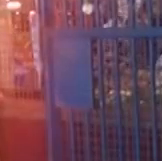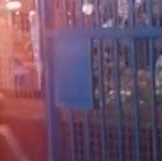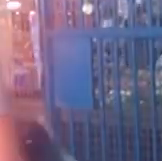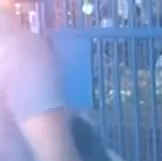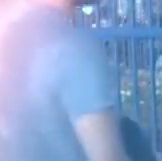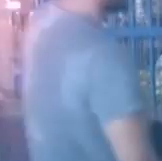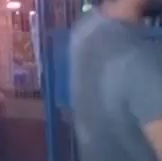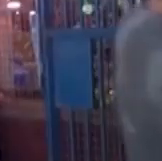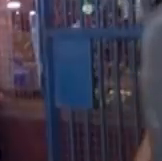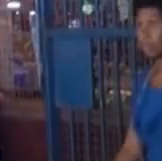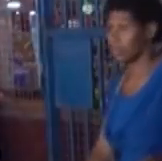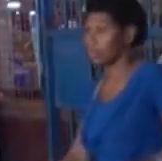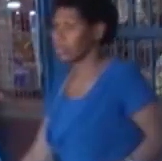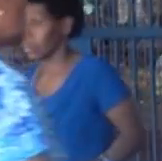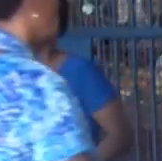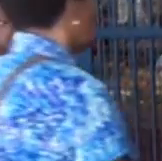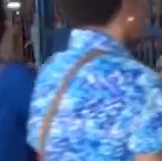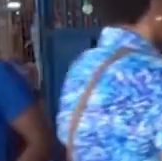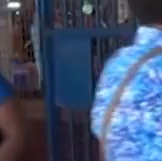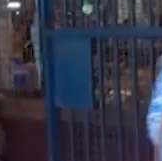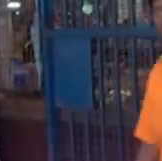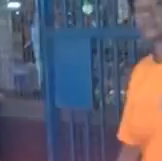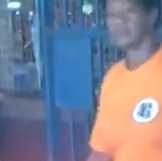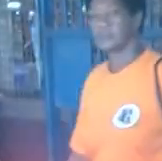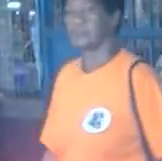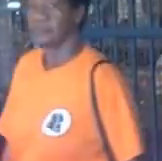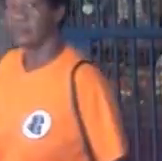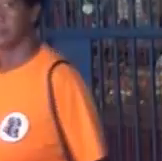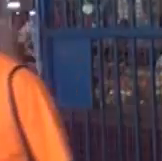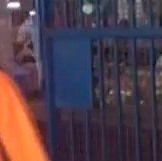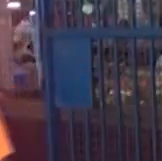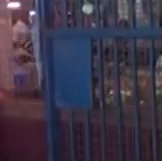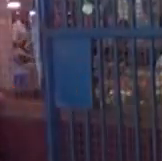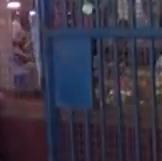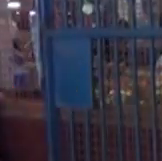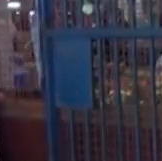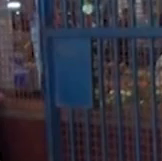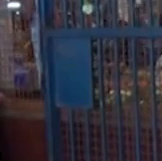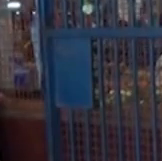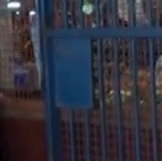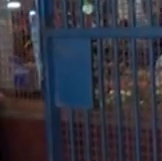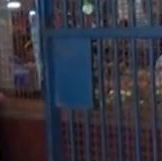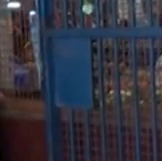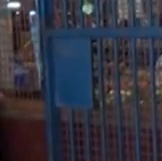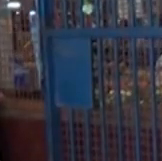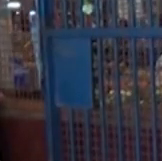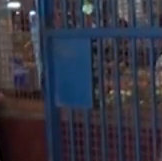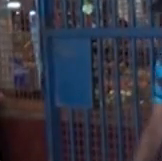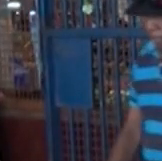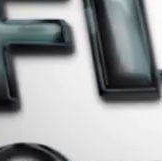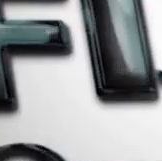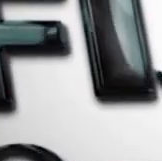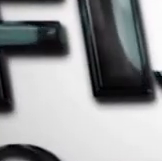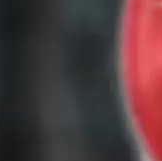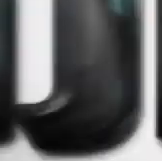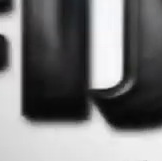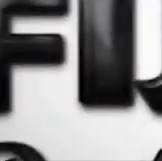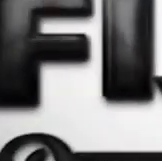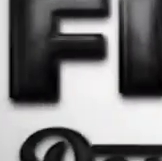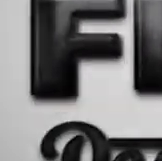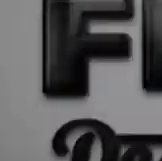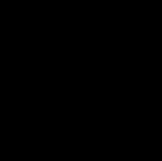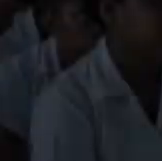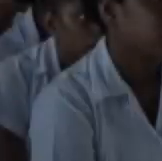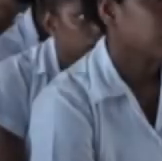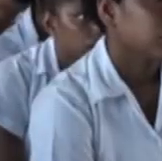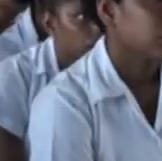Kumar Samir Naikar, Bongo Alibu Latoka, Radio Fiji 2 mein purana gana laghe, ame bot accha laghe. Radio Fiji